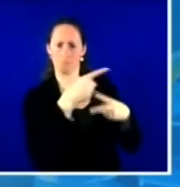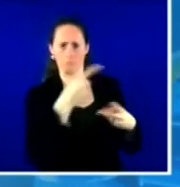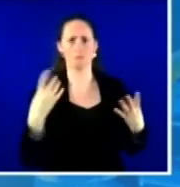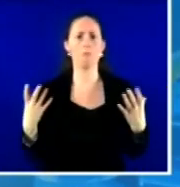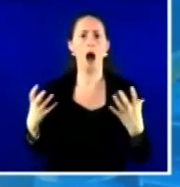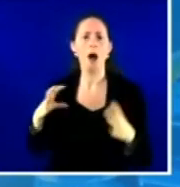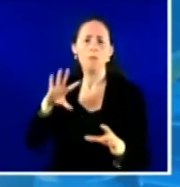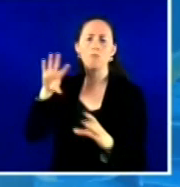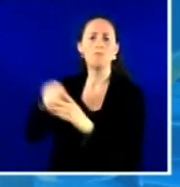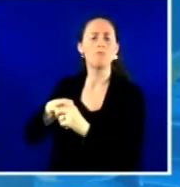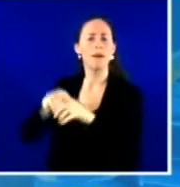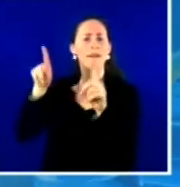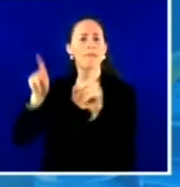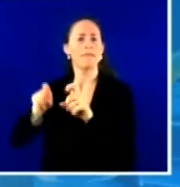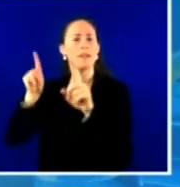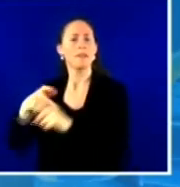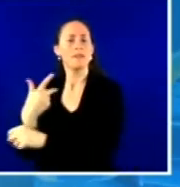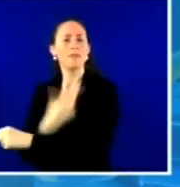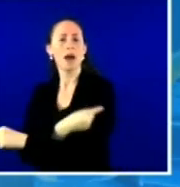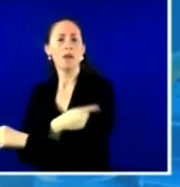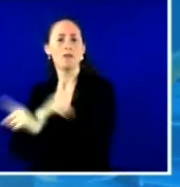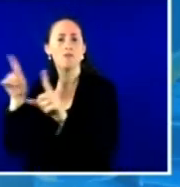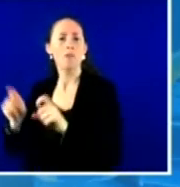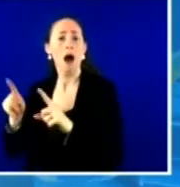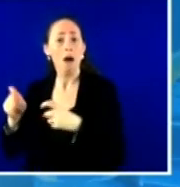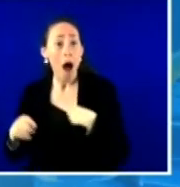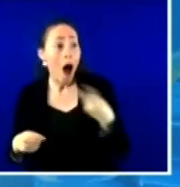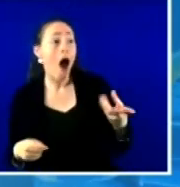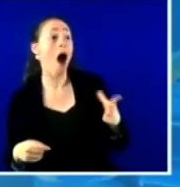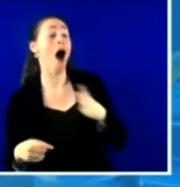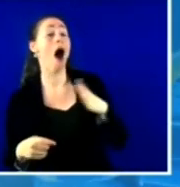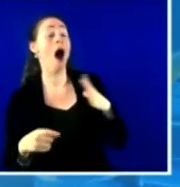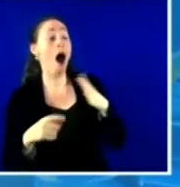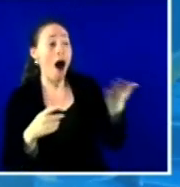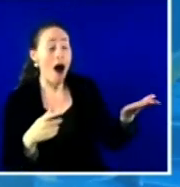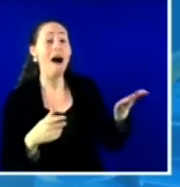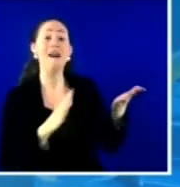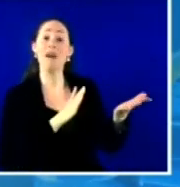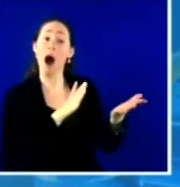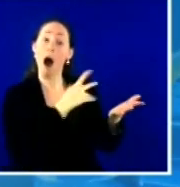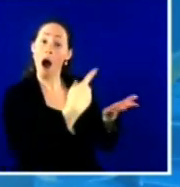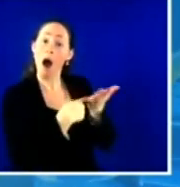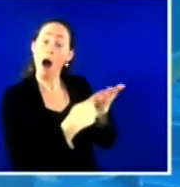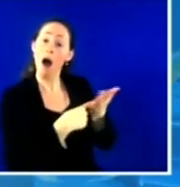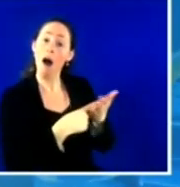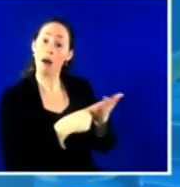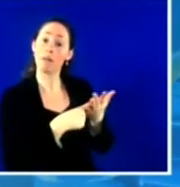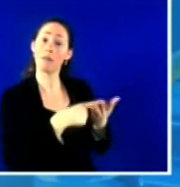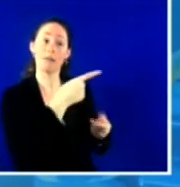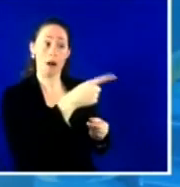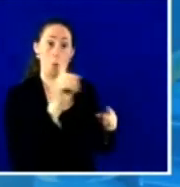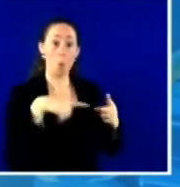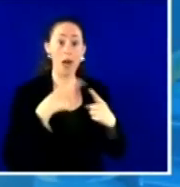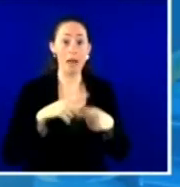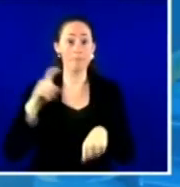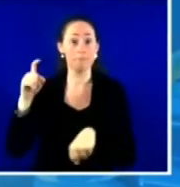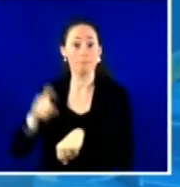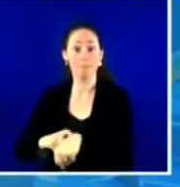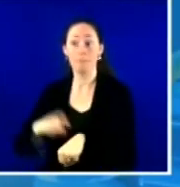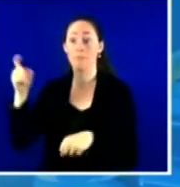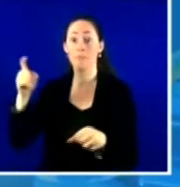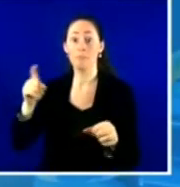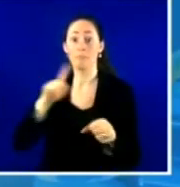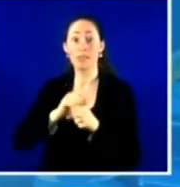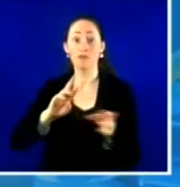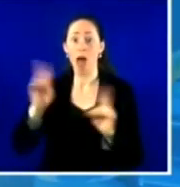some additional conversations, uh, and, and they both, you know, when the vaccine was available, they said, when can, when can you sign us